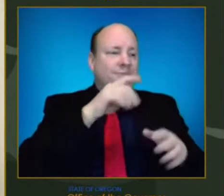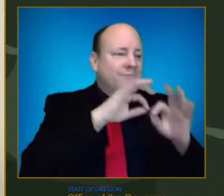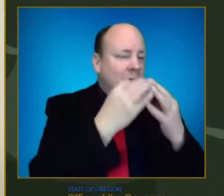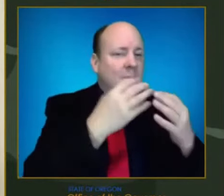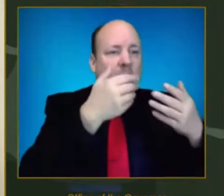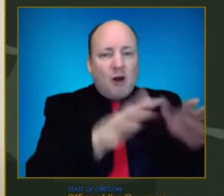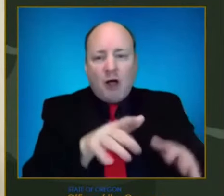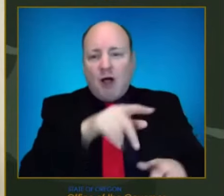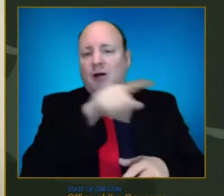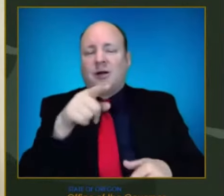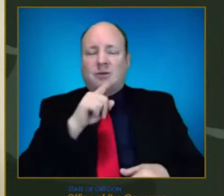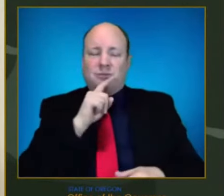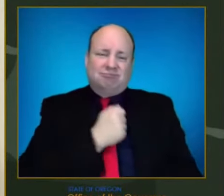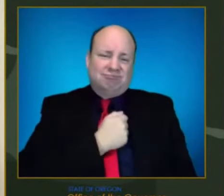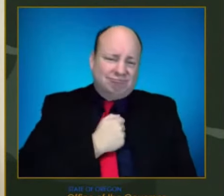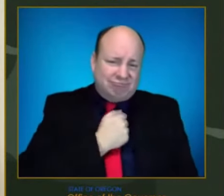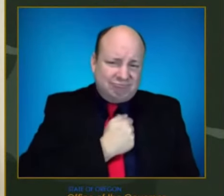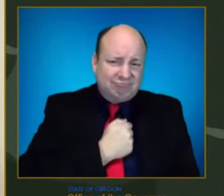numbers question, please?